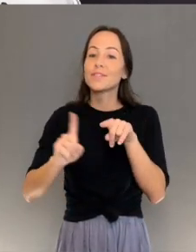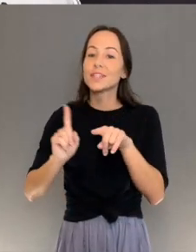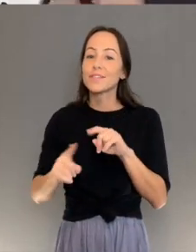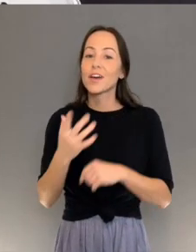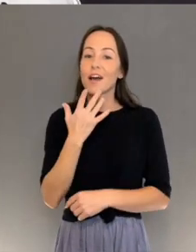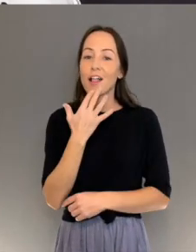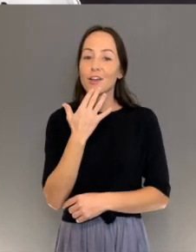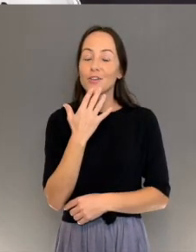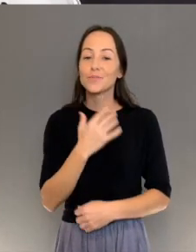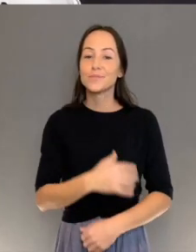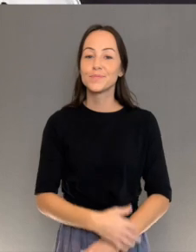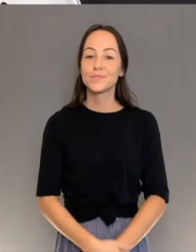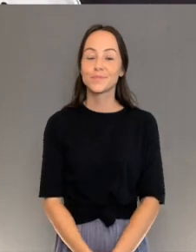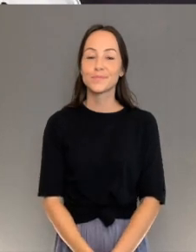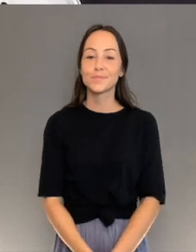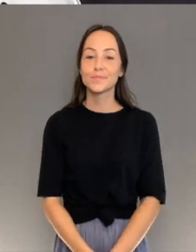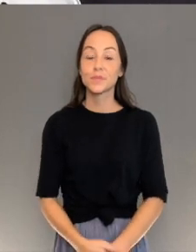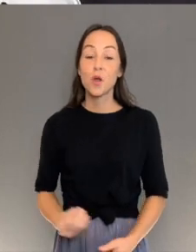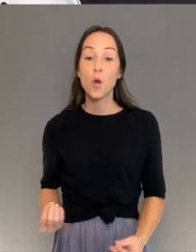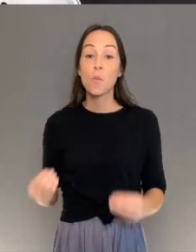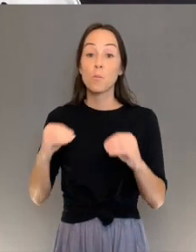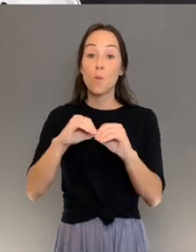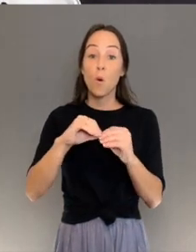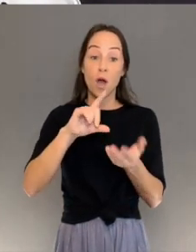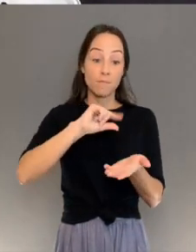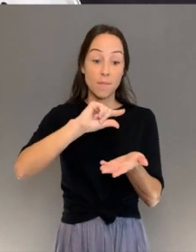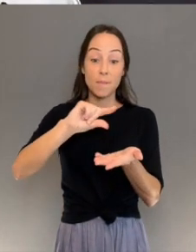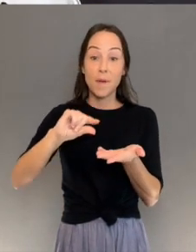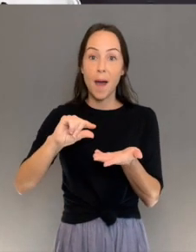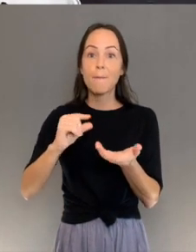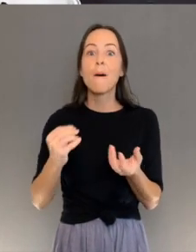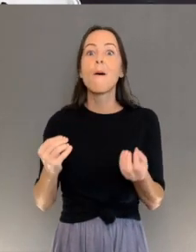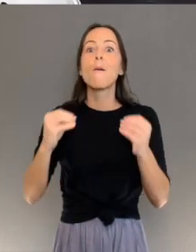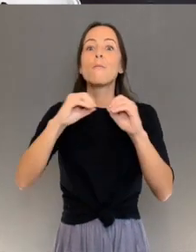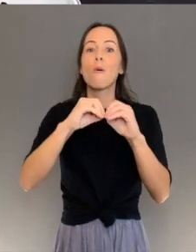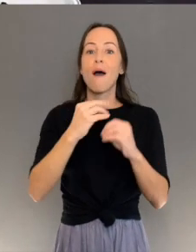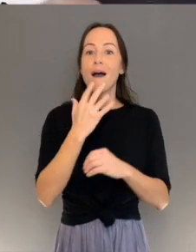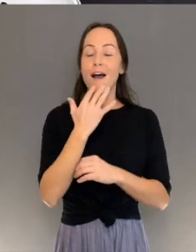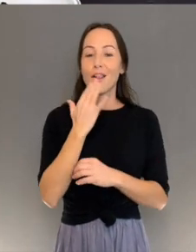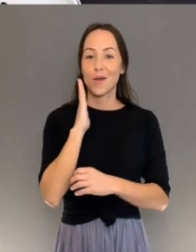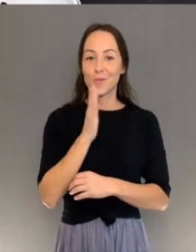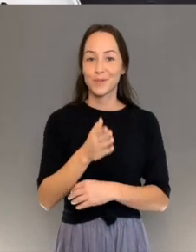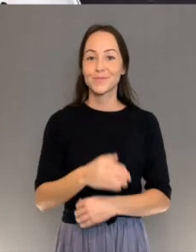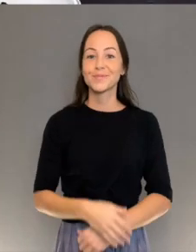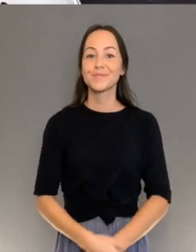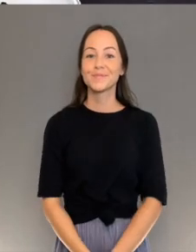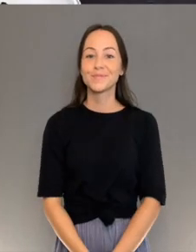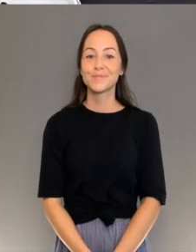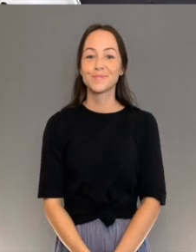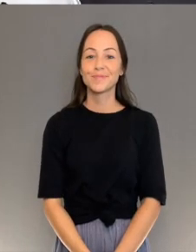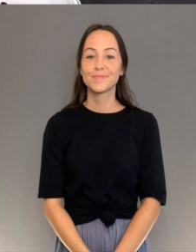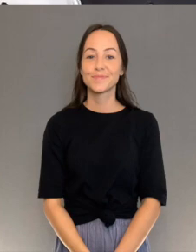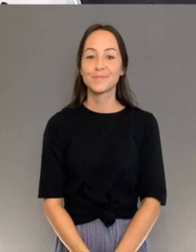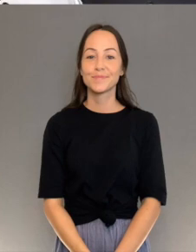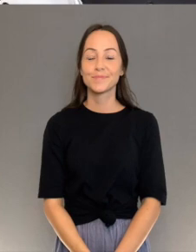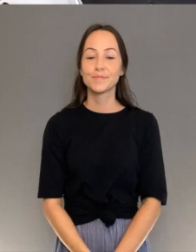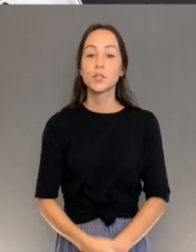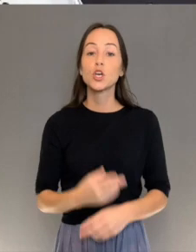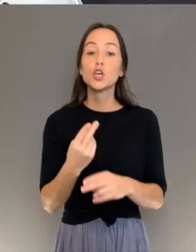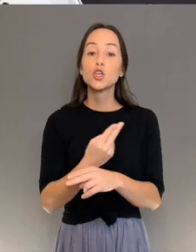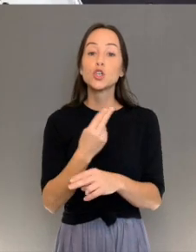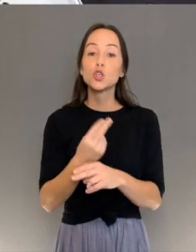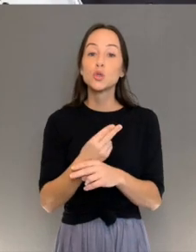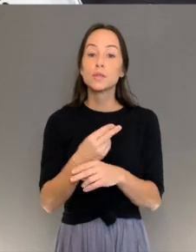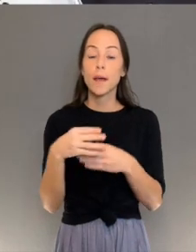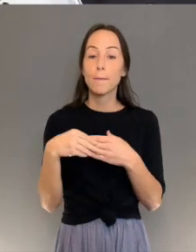The more drops of color added, the more colorful the finished product Use a plastic utensil to swirl